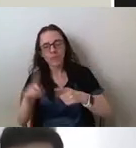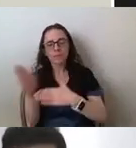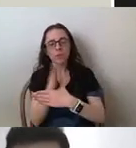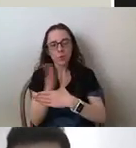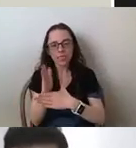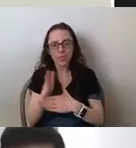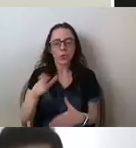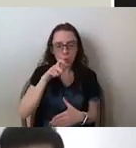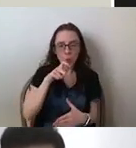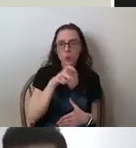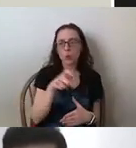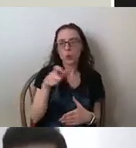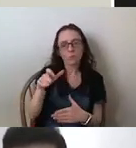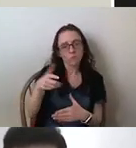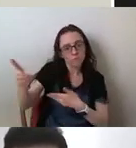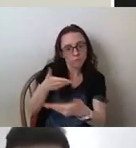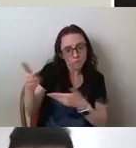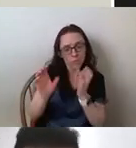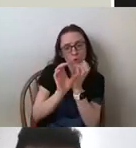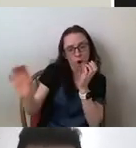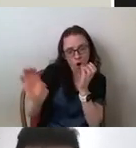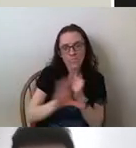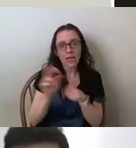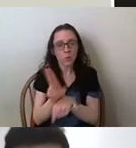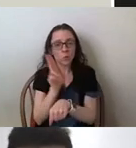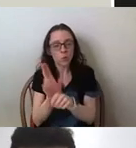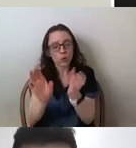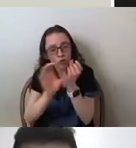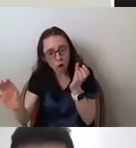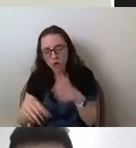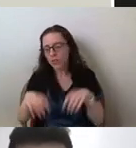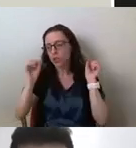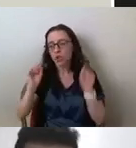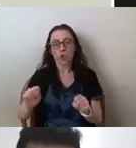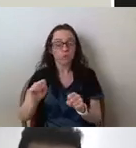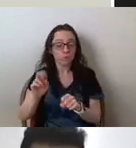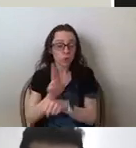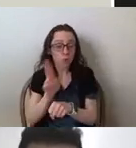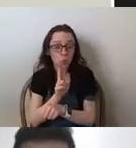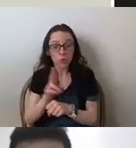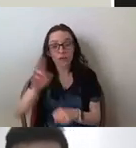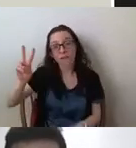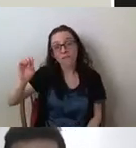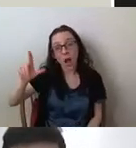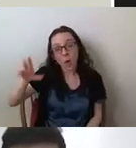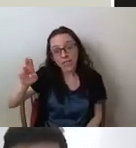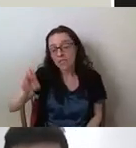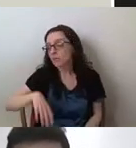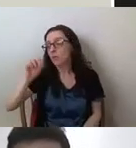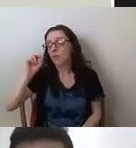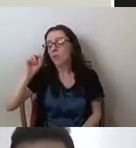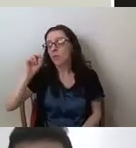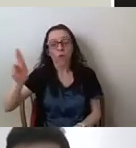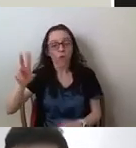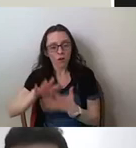cars and that utilizing the rail cars, um, on the level of coercion or, you know, violence, it was limited just to state powers as opposed to sort of